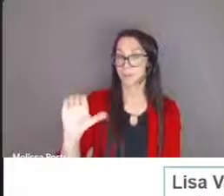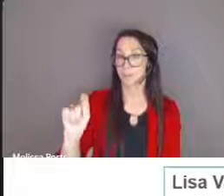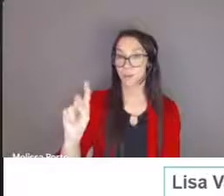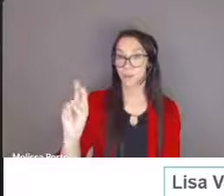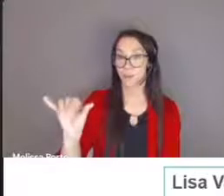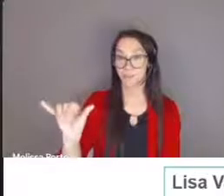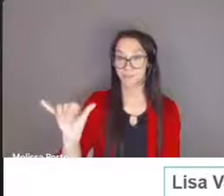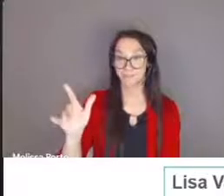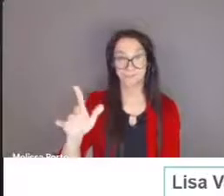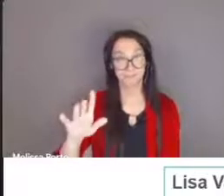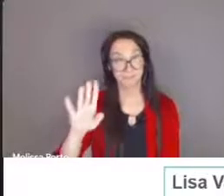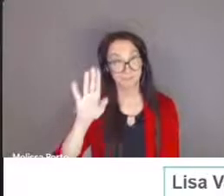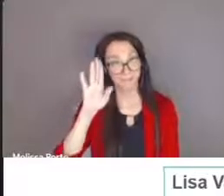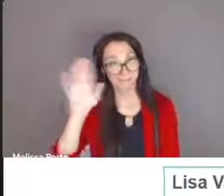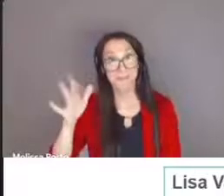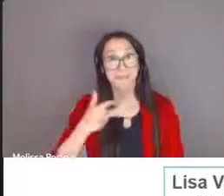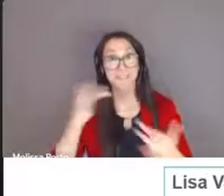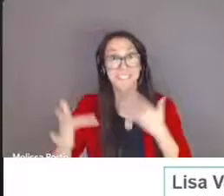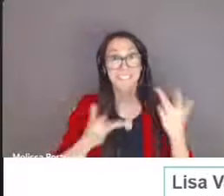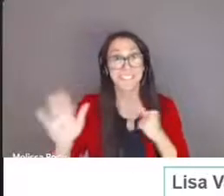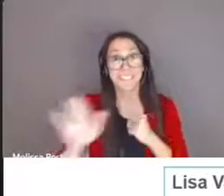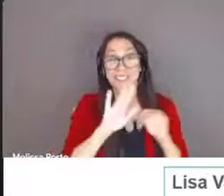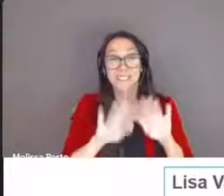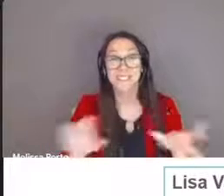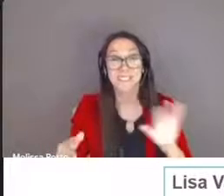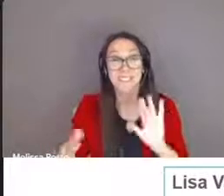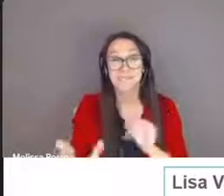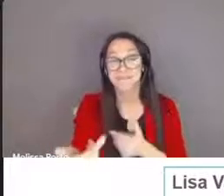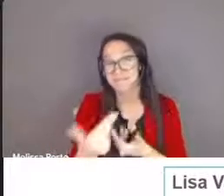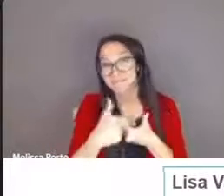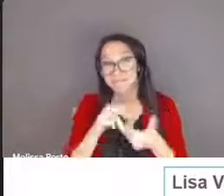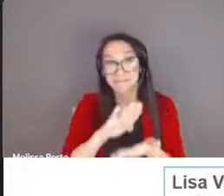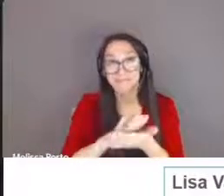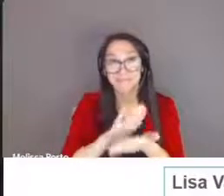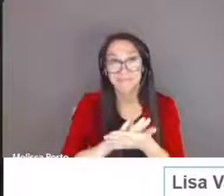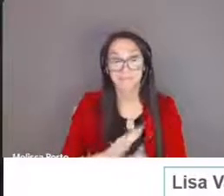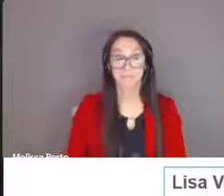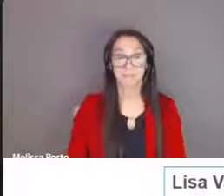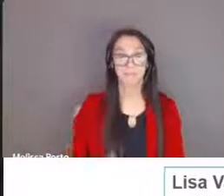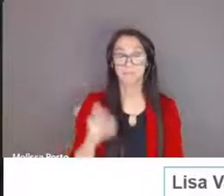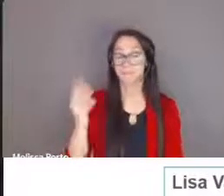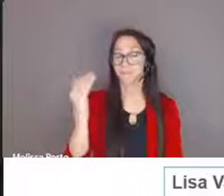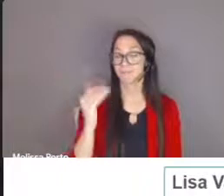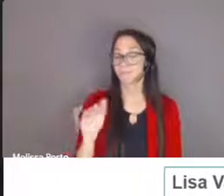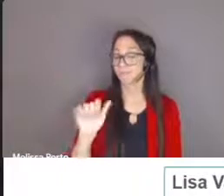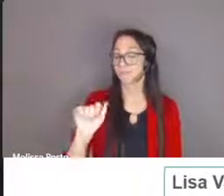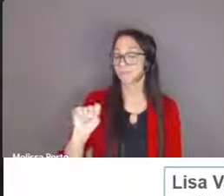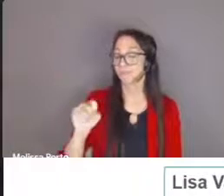hi there we're so excited to have your kids enter our school ashley fliss